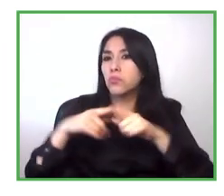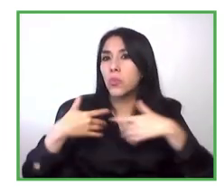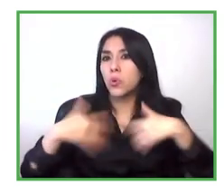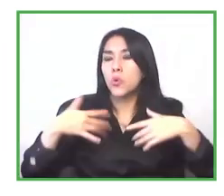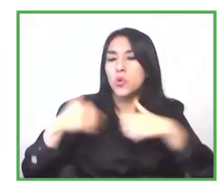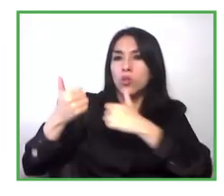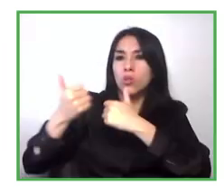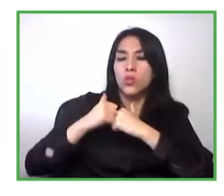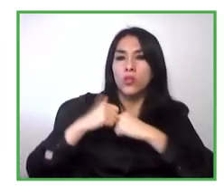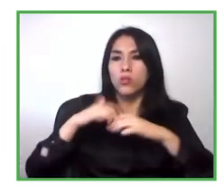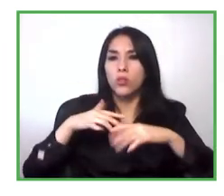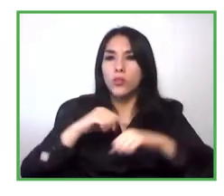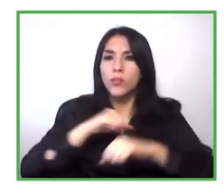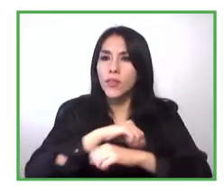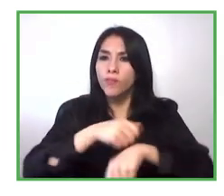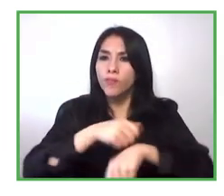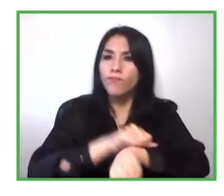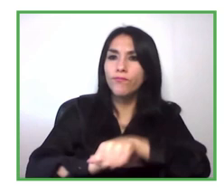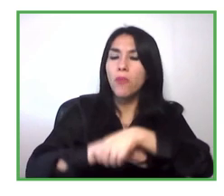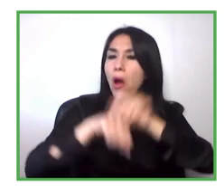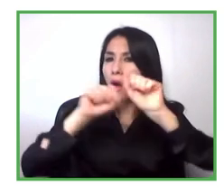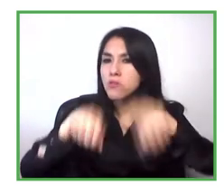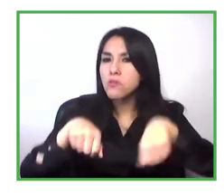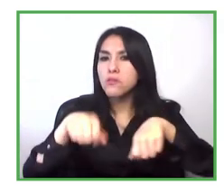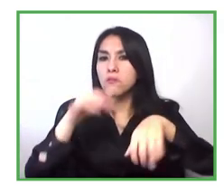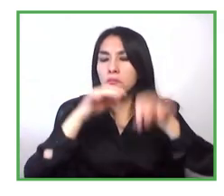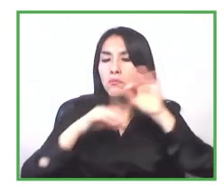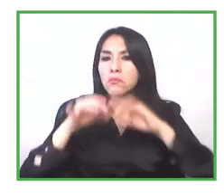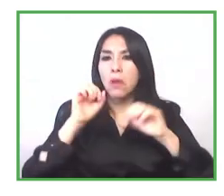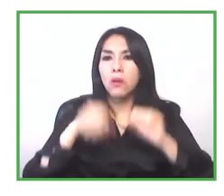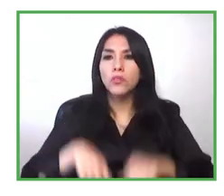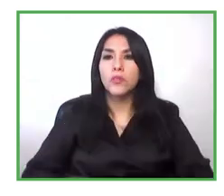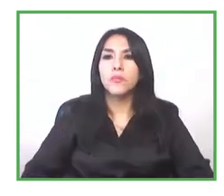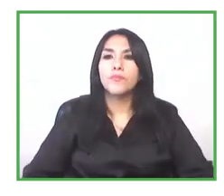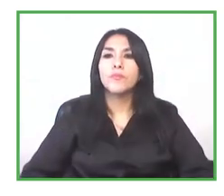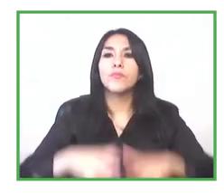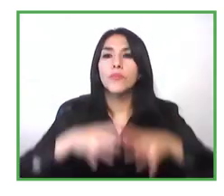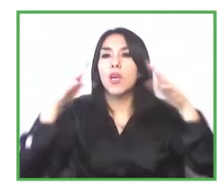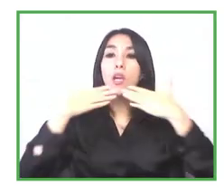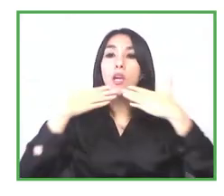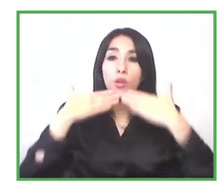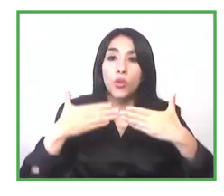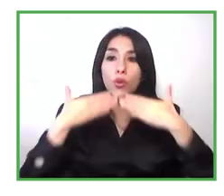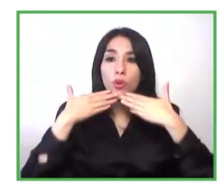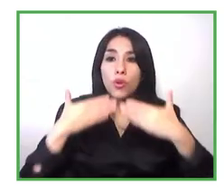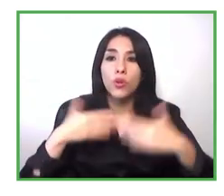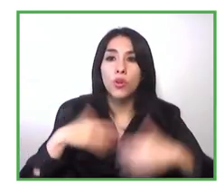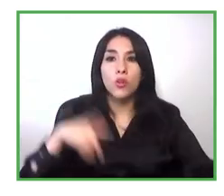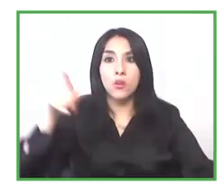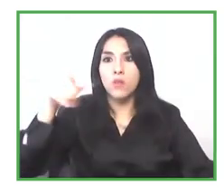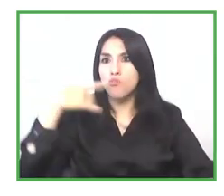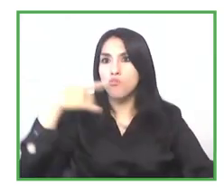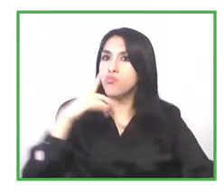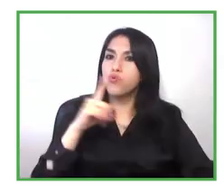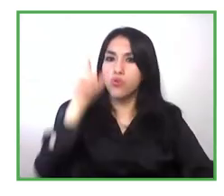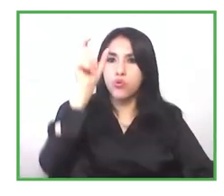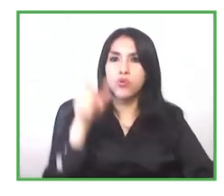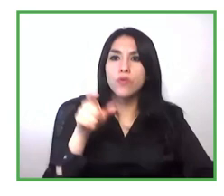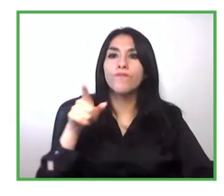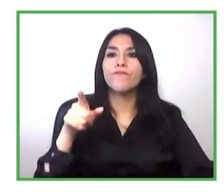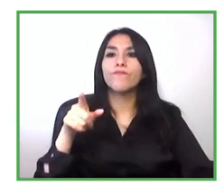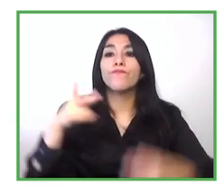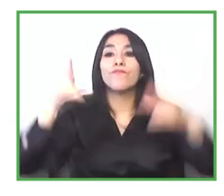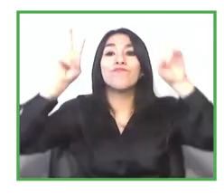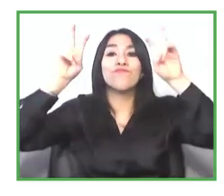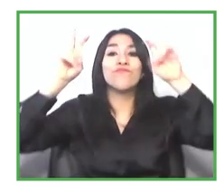challenges that you told us about thank you german yes undoubtedly in terms of challenges